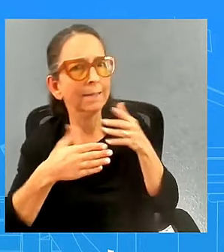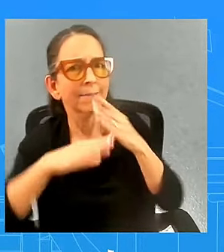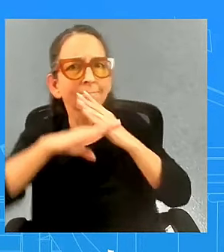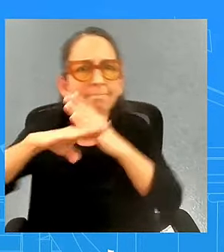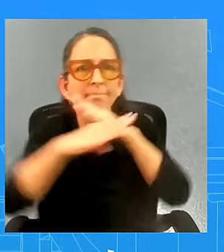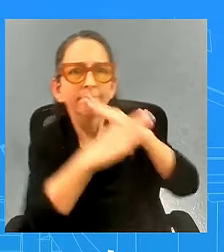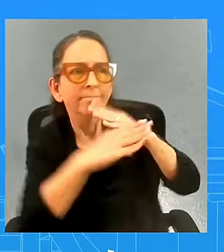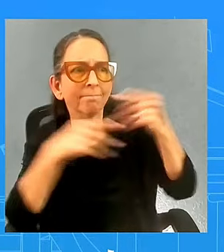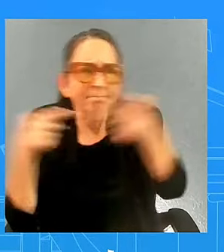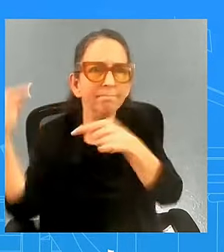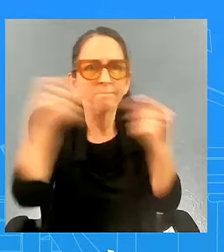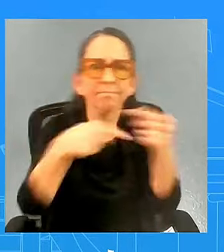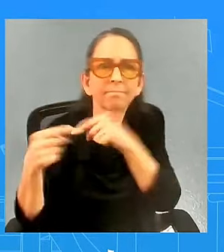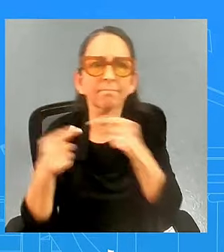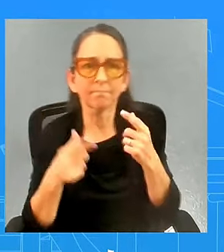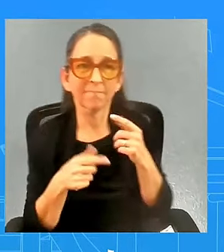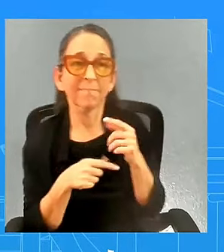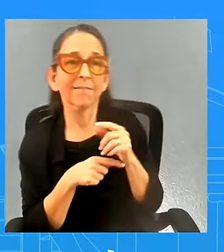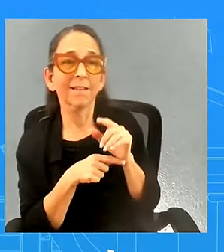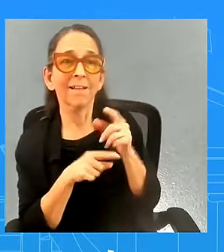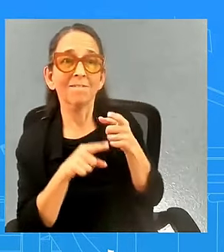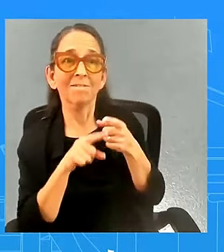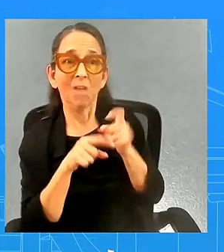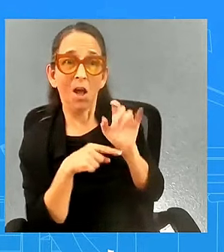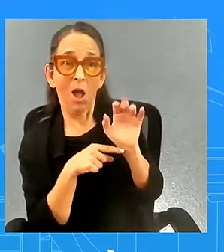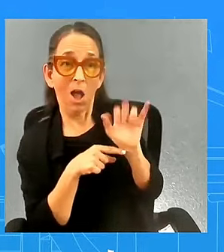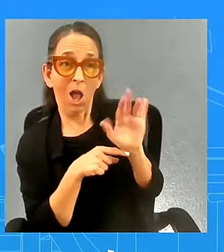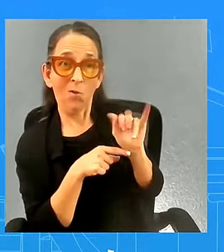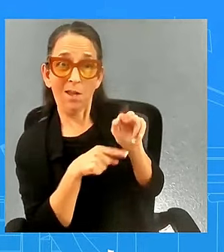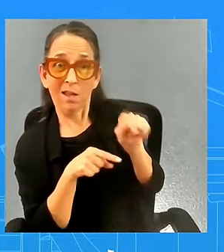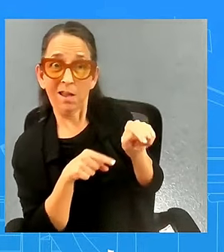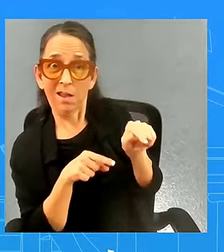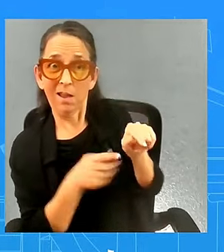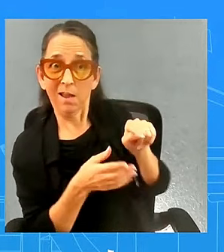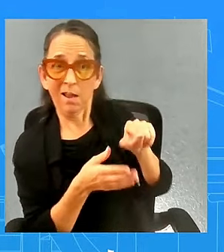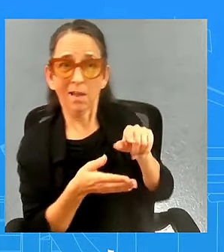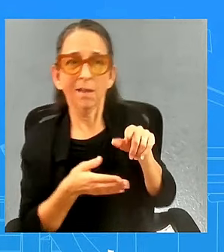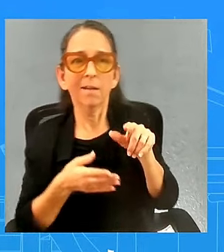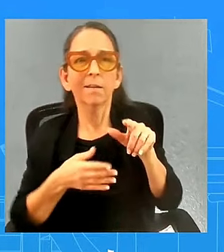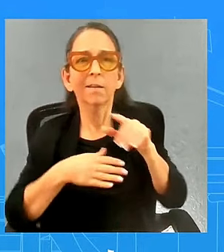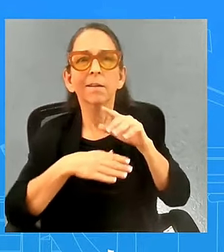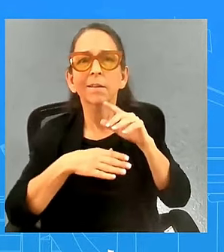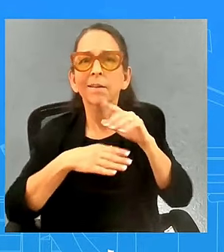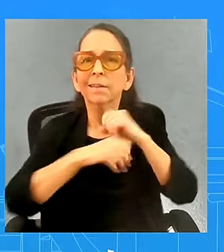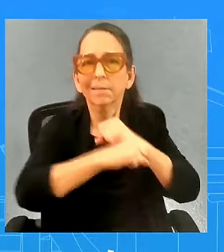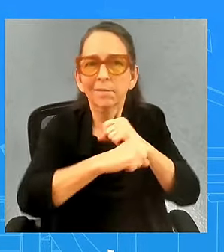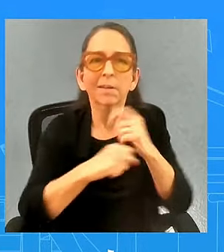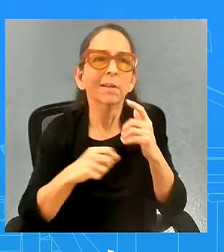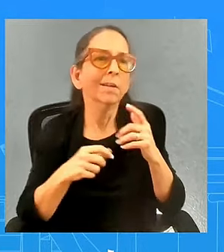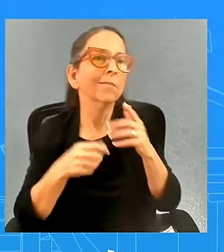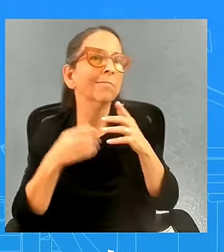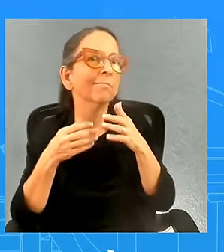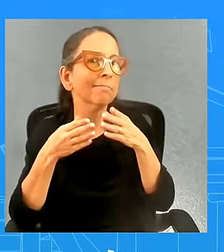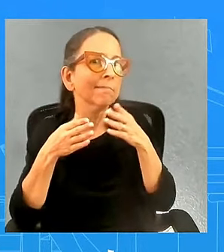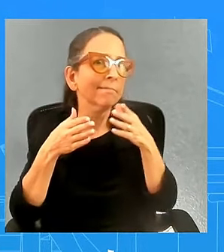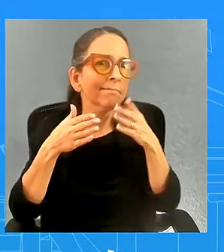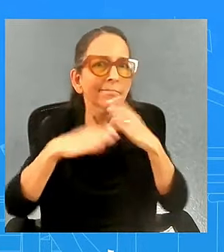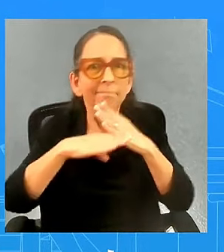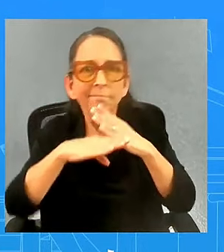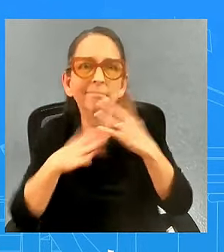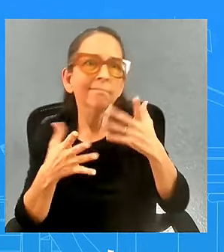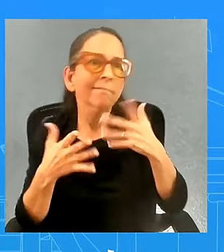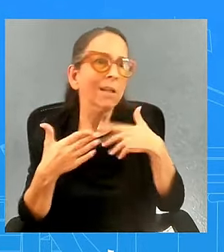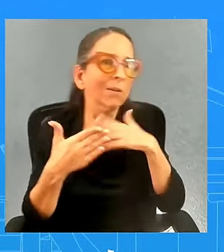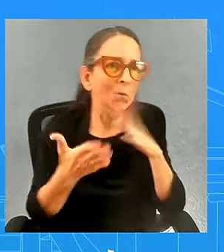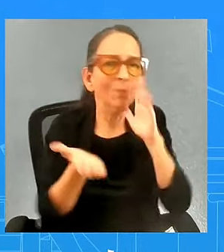its support for de-escalation backed by deterrence in the region more broadly and that's the engagement that you will see uh from this